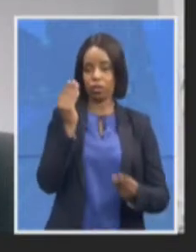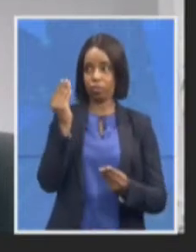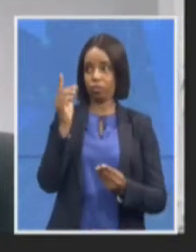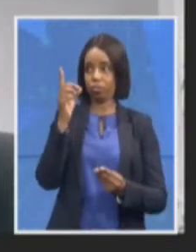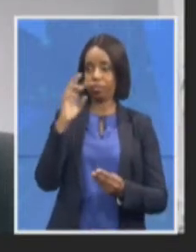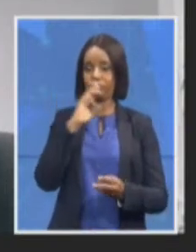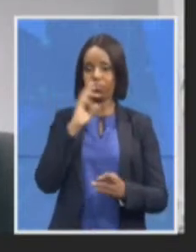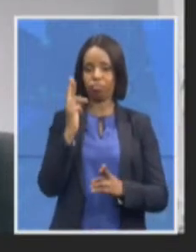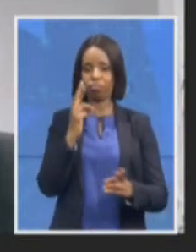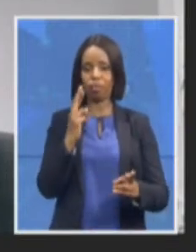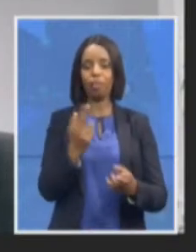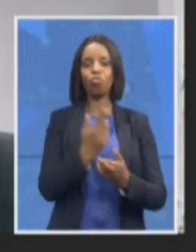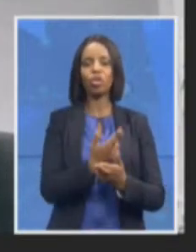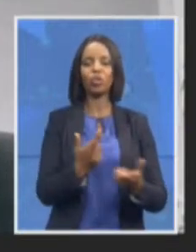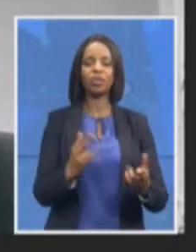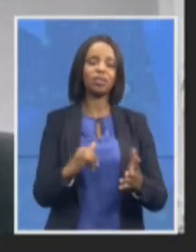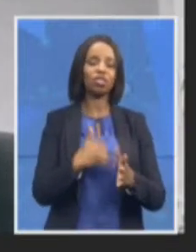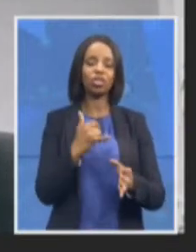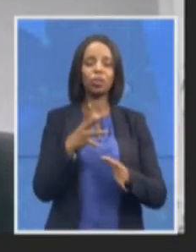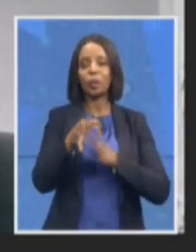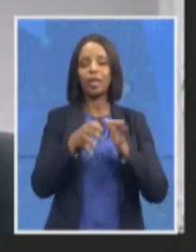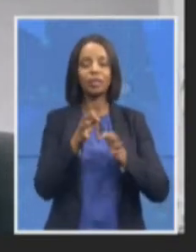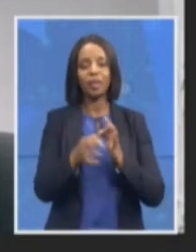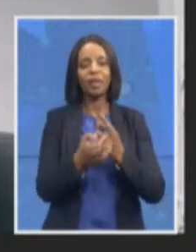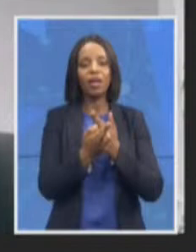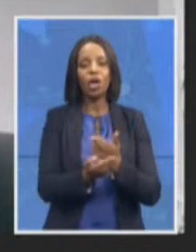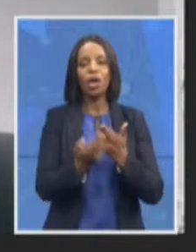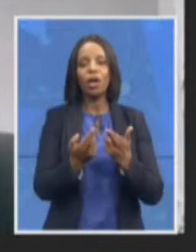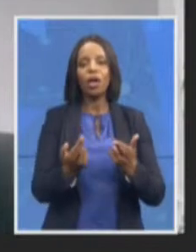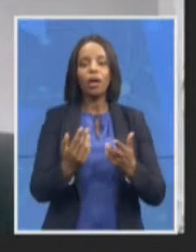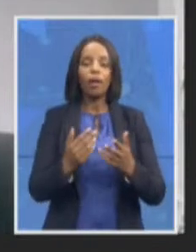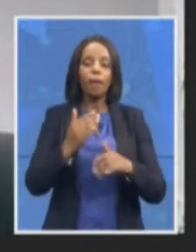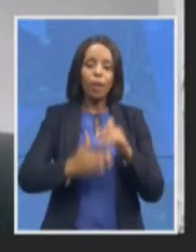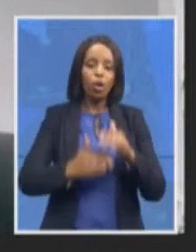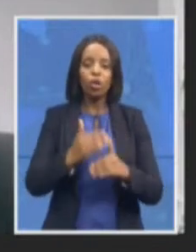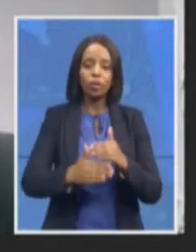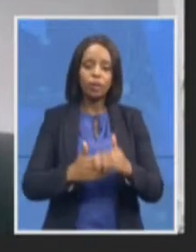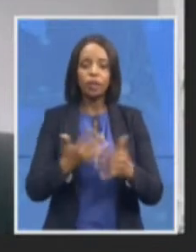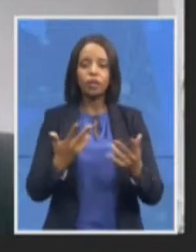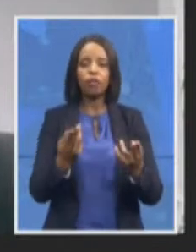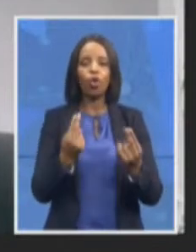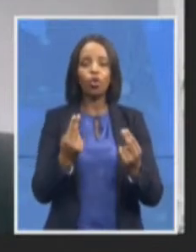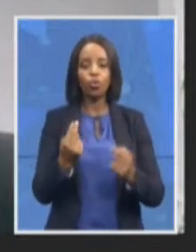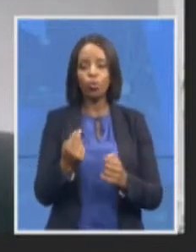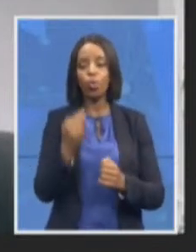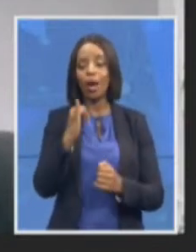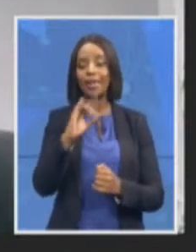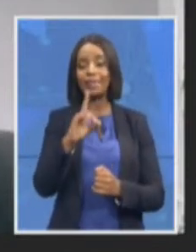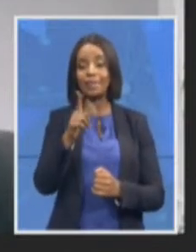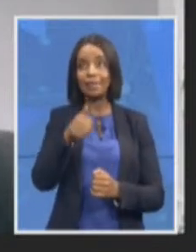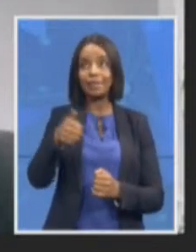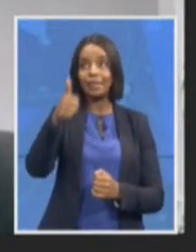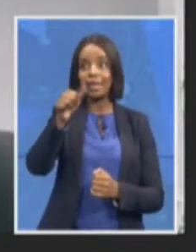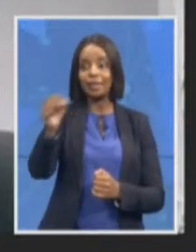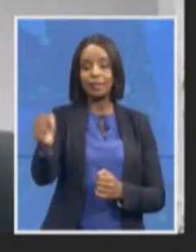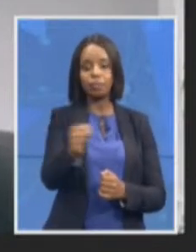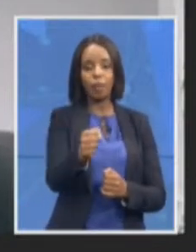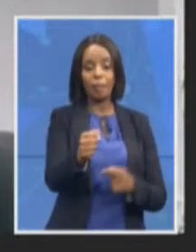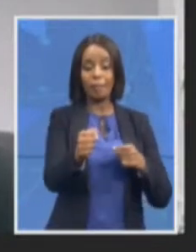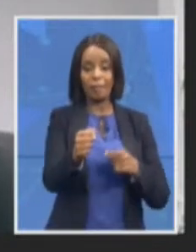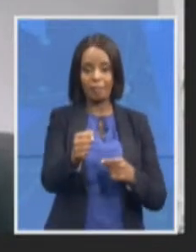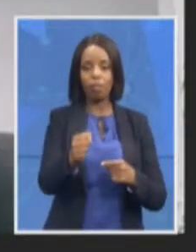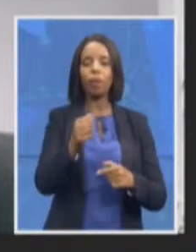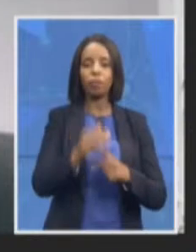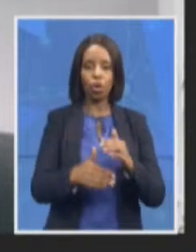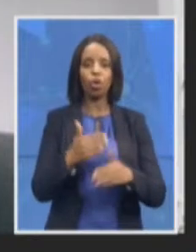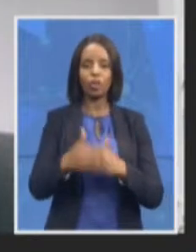find a new head of the ID is an ongoing process we haven't yet clearly articulated the process but